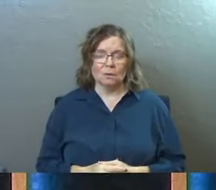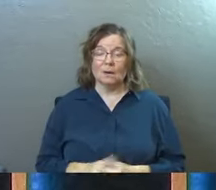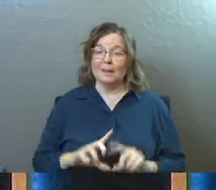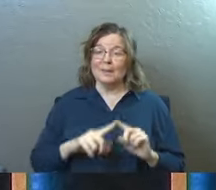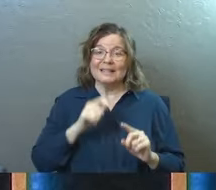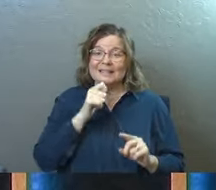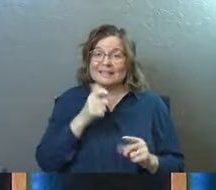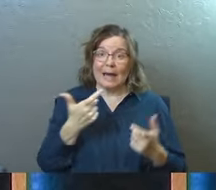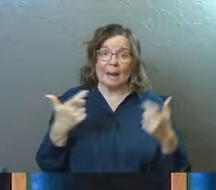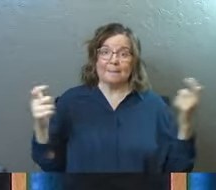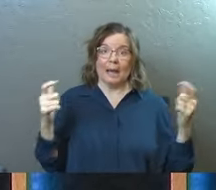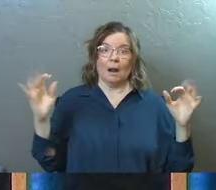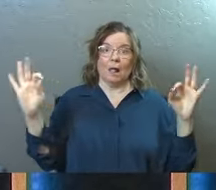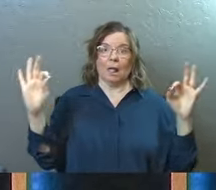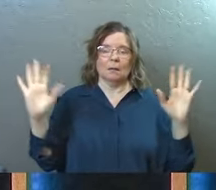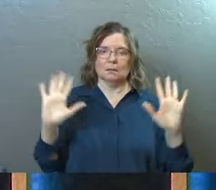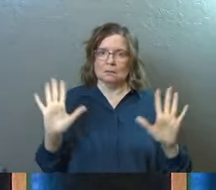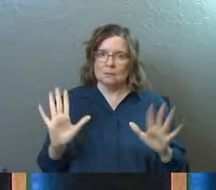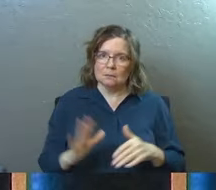But it's not a major.